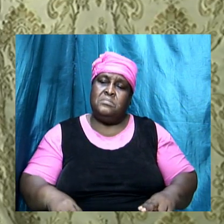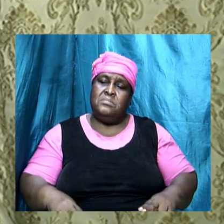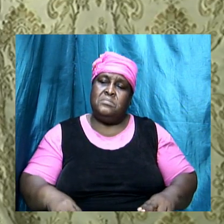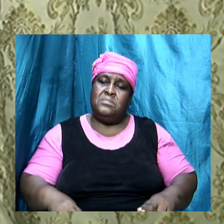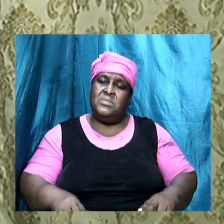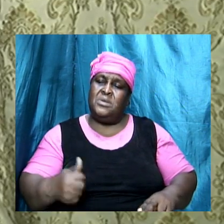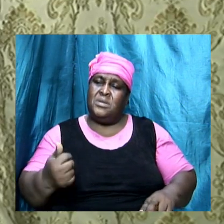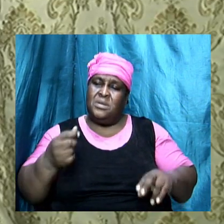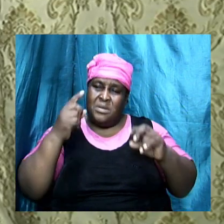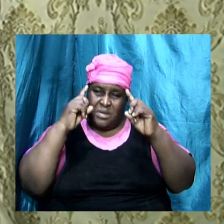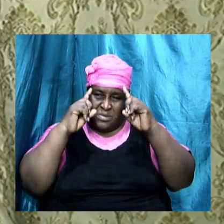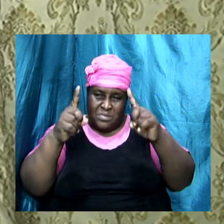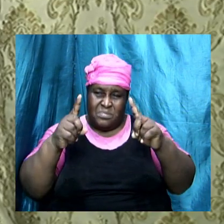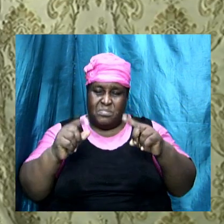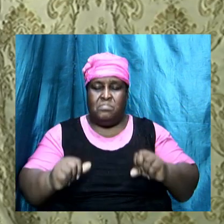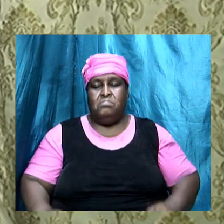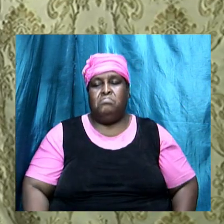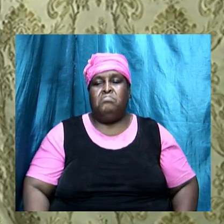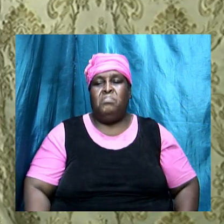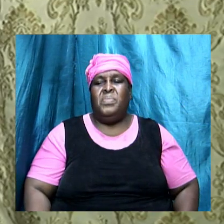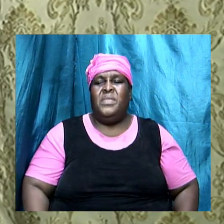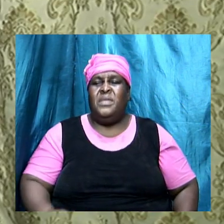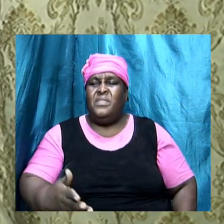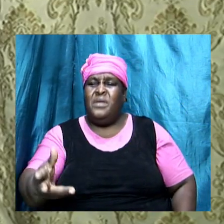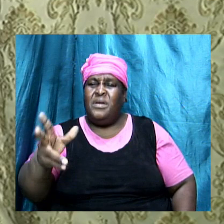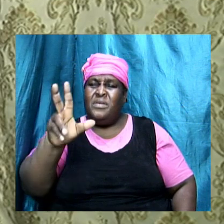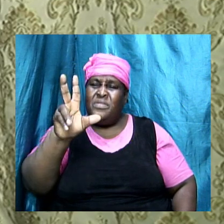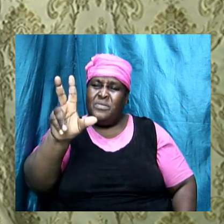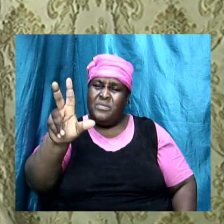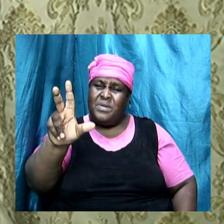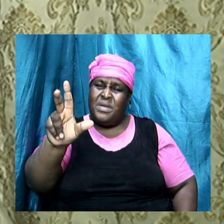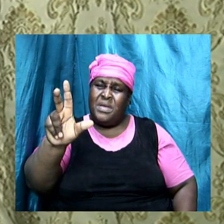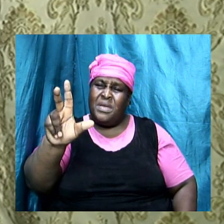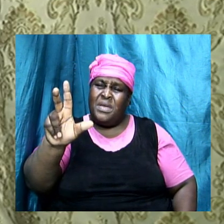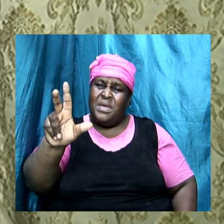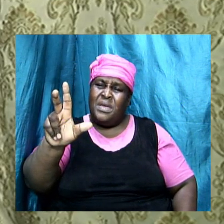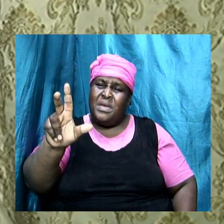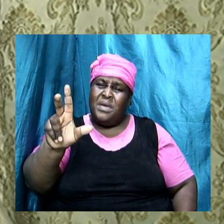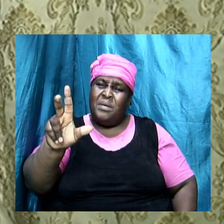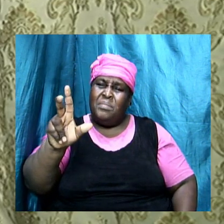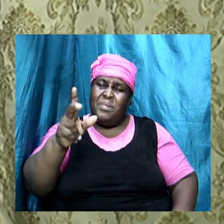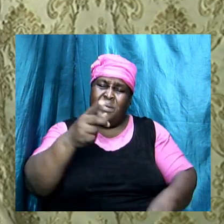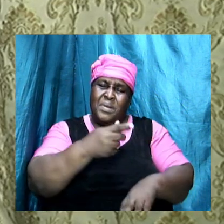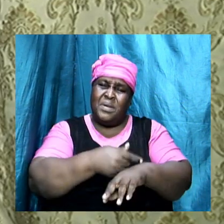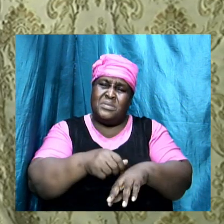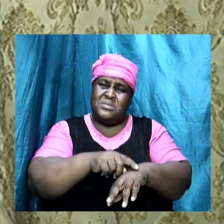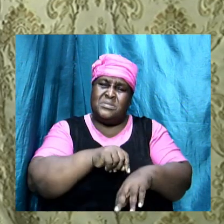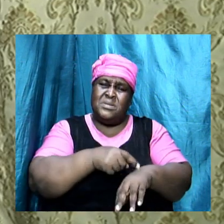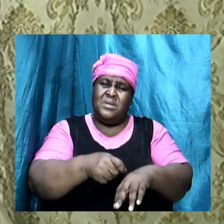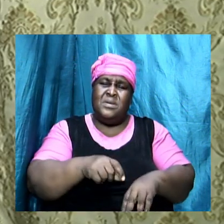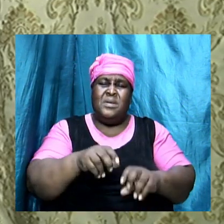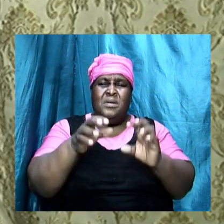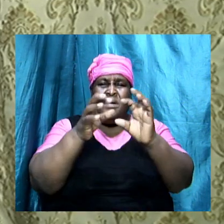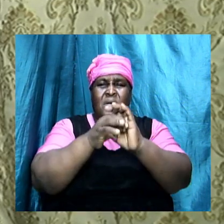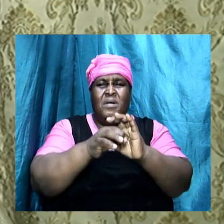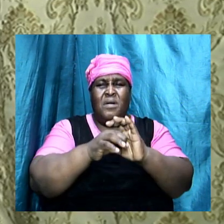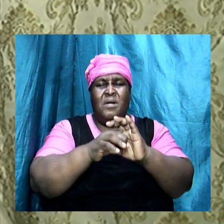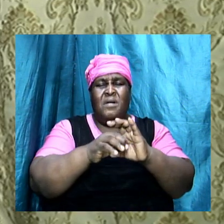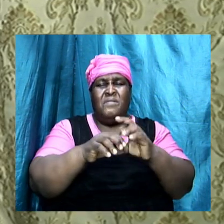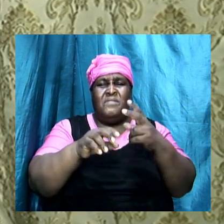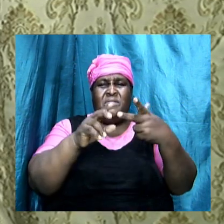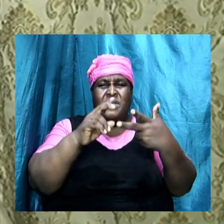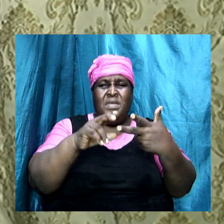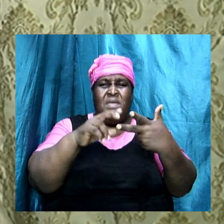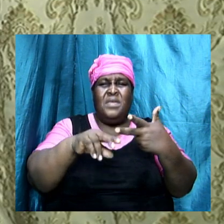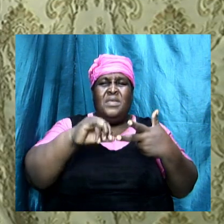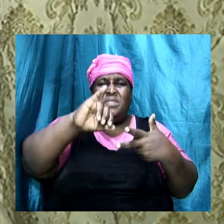let us look further on the doctrine there are three distinguished marks of the Jezebel doctrine these were all